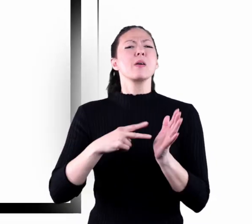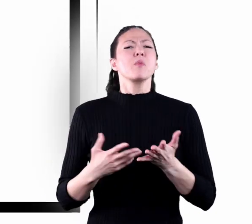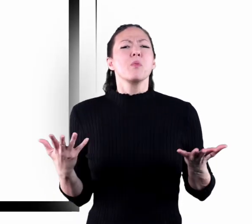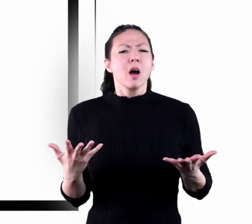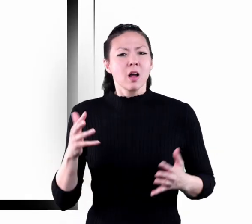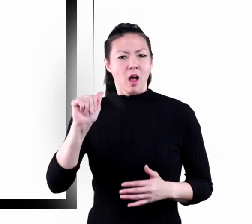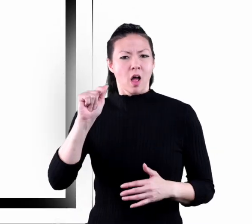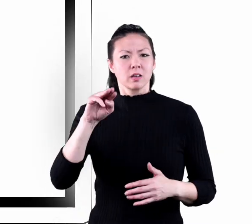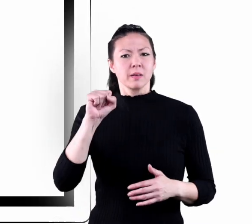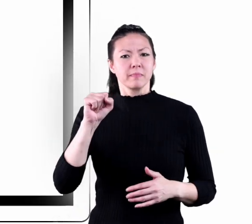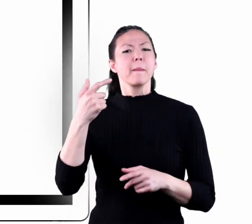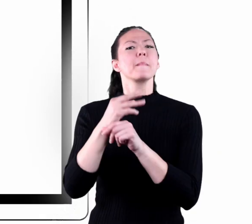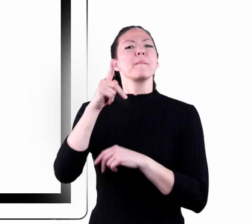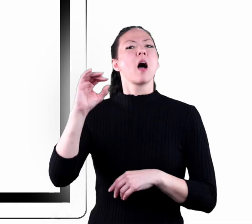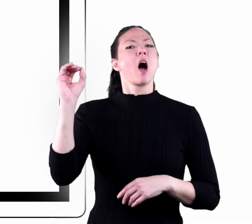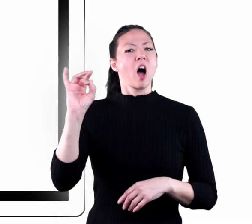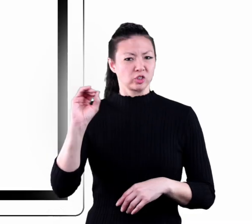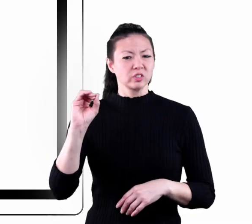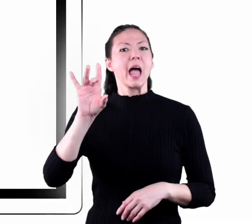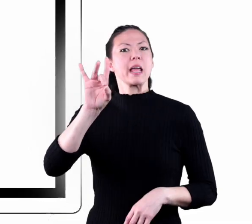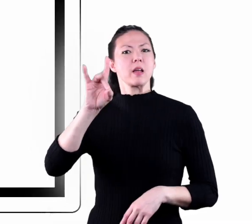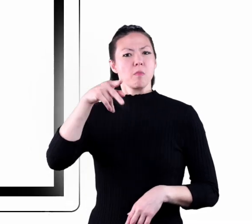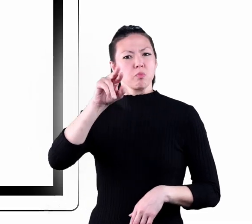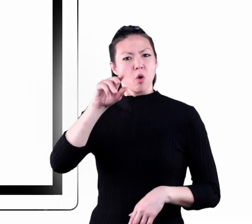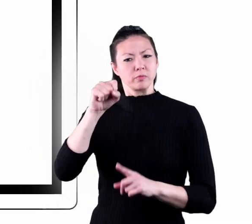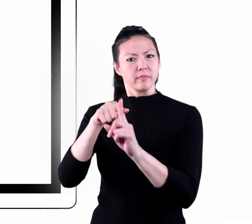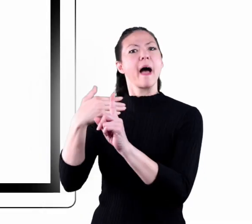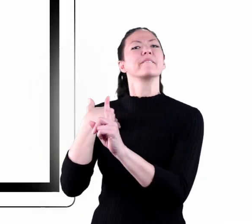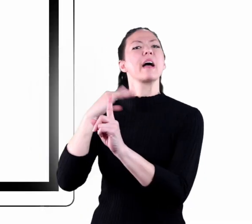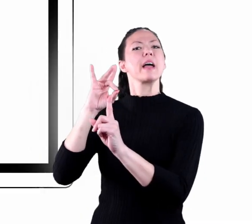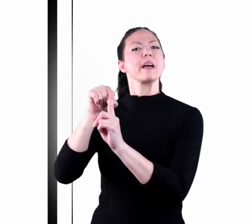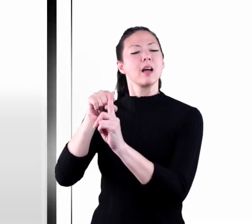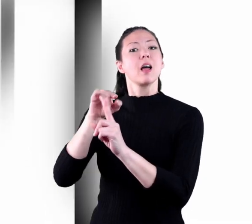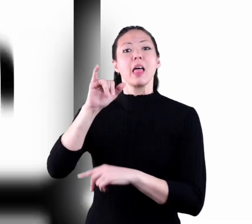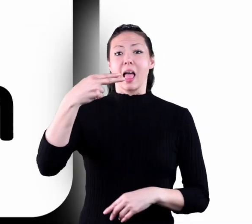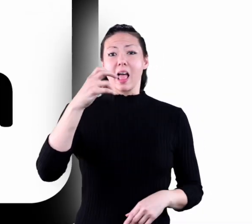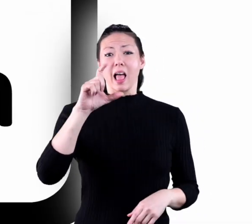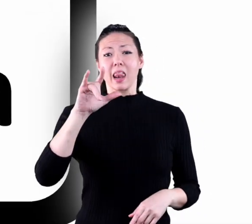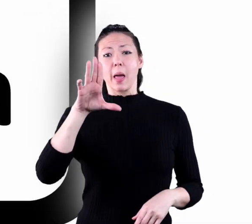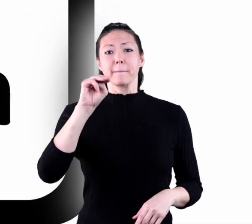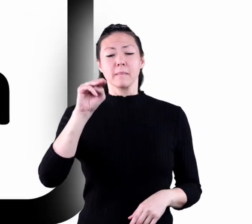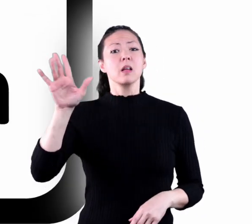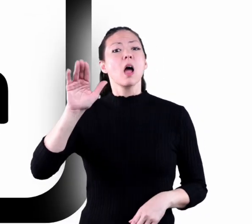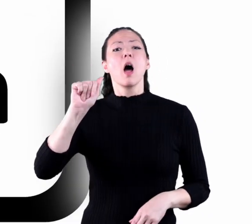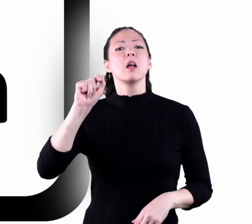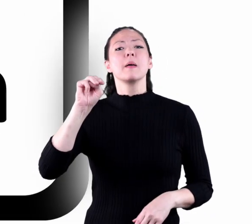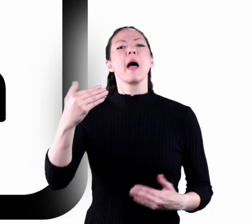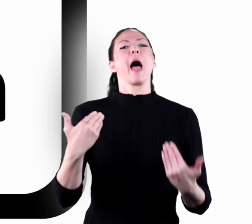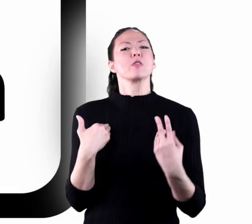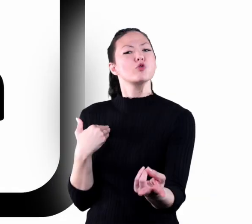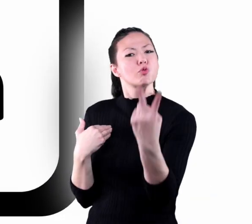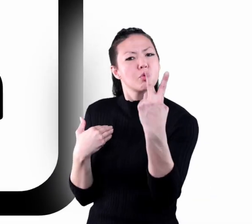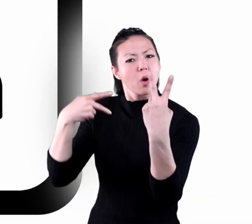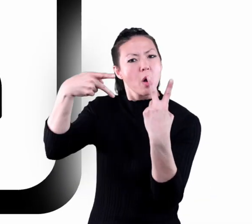number eight means that the atoms that make up oxygen have eight protons. This is helium. And its